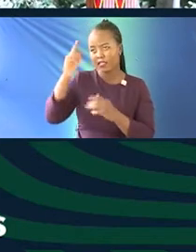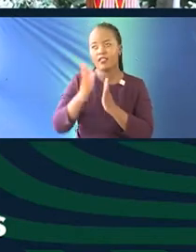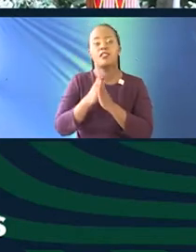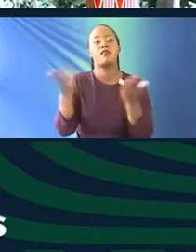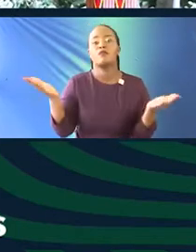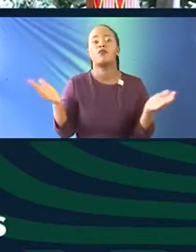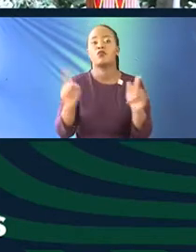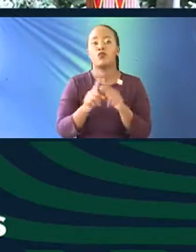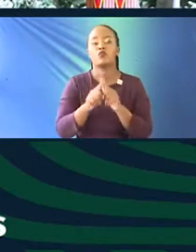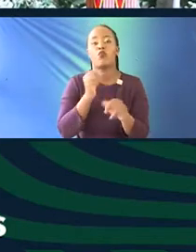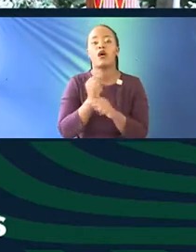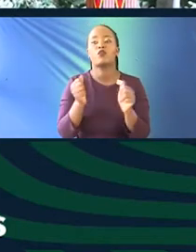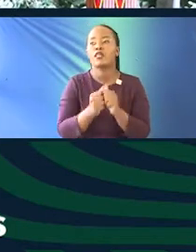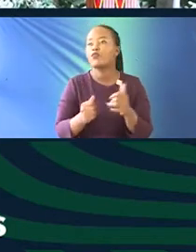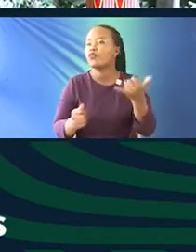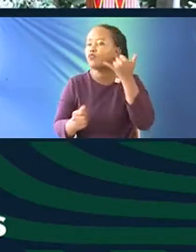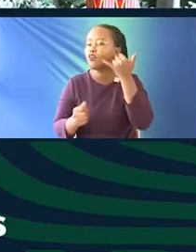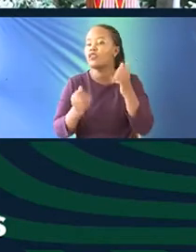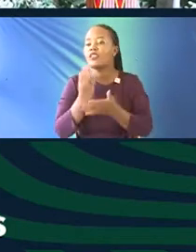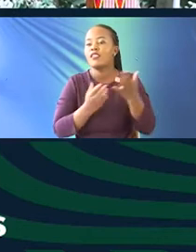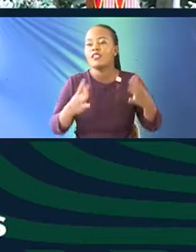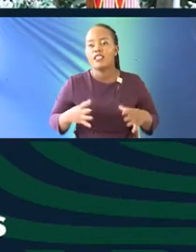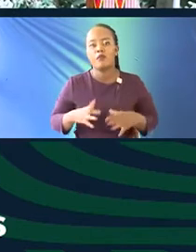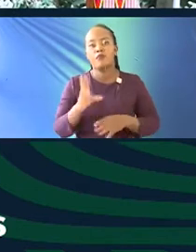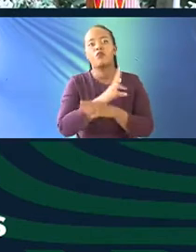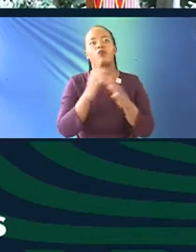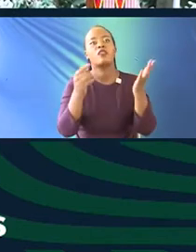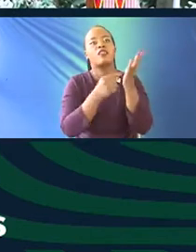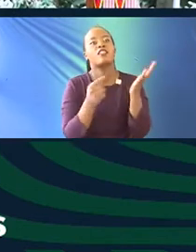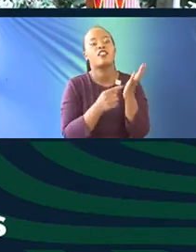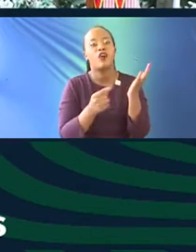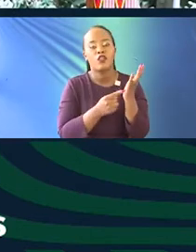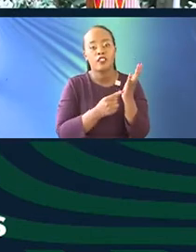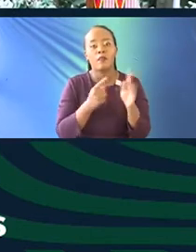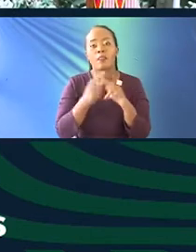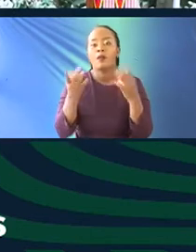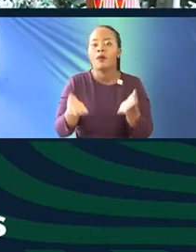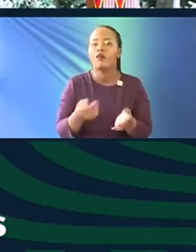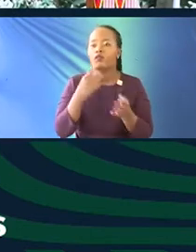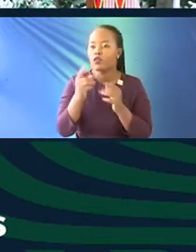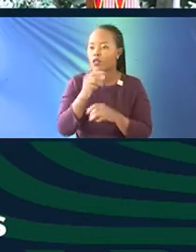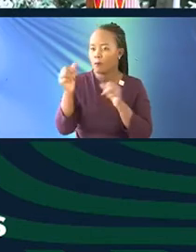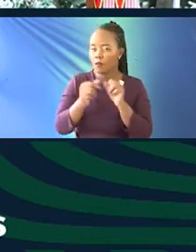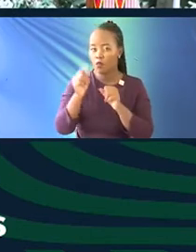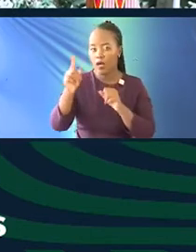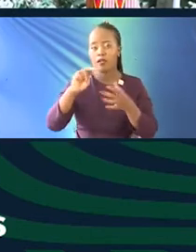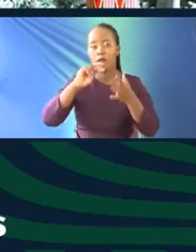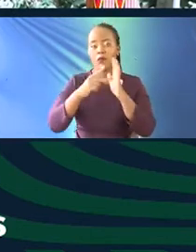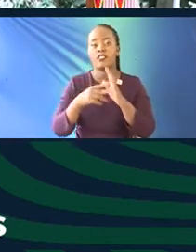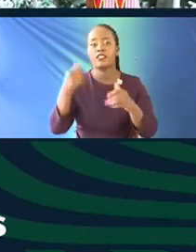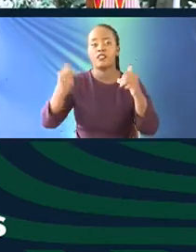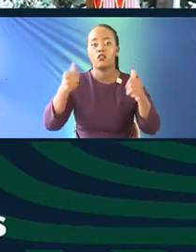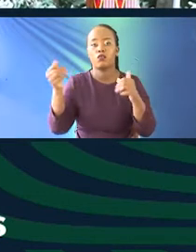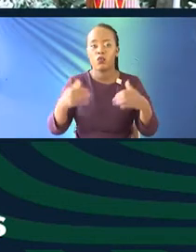well with the phone. There are a lot of people also using technology to do so. But perhaps I can talk a little bit about one of the projects that we have at the moment,